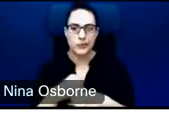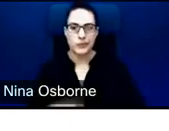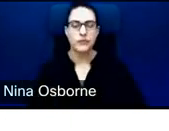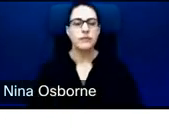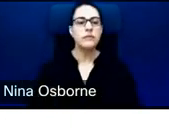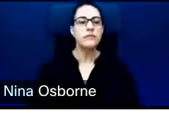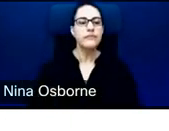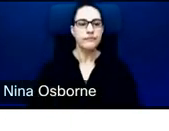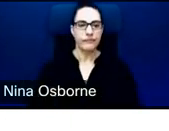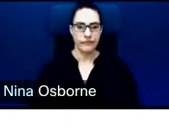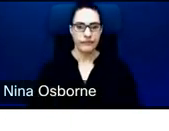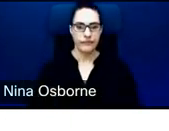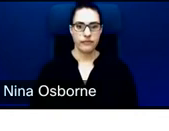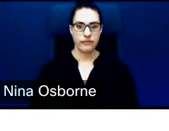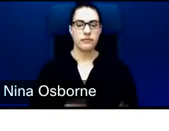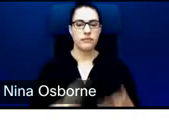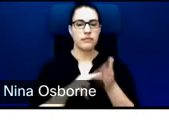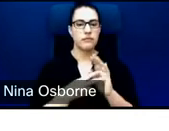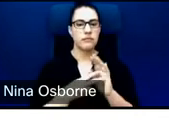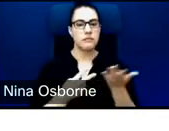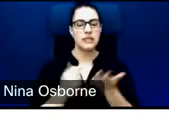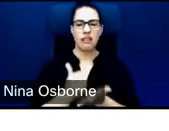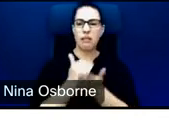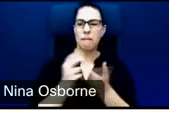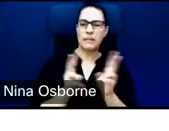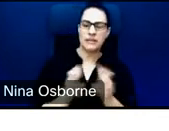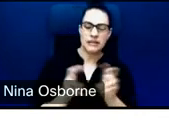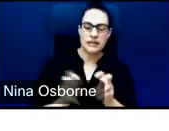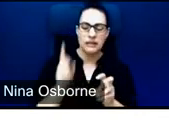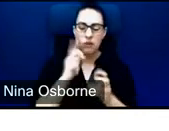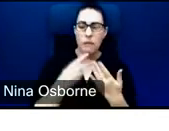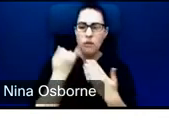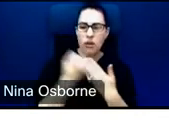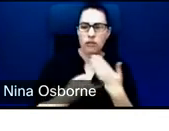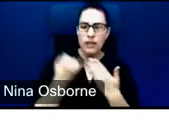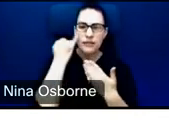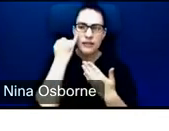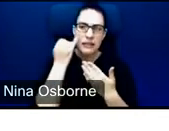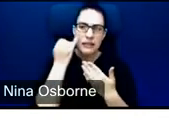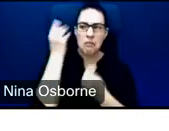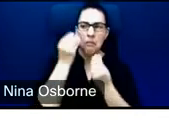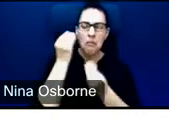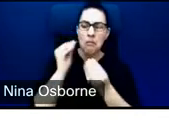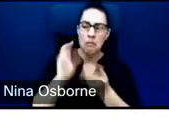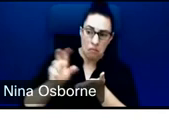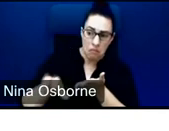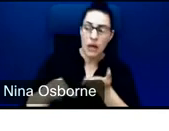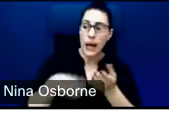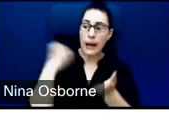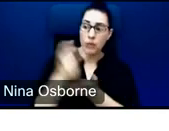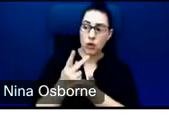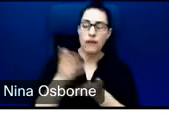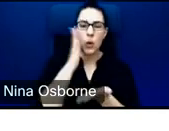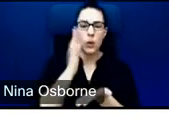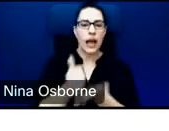the type of potential impact that a project may have when we're considering approval for a project, as well as measures